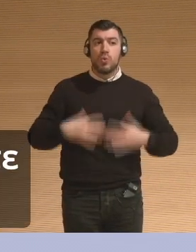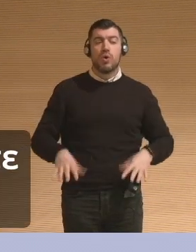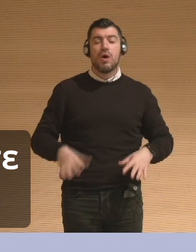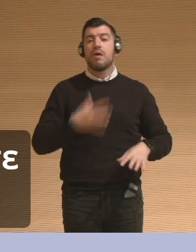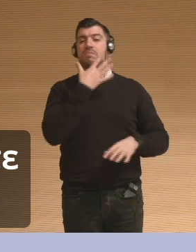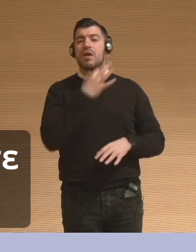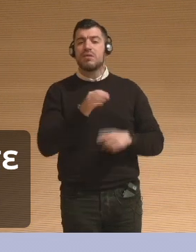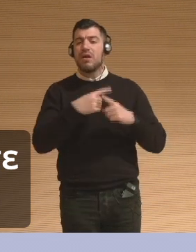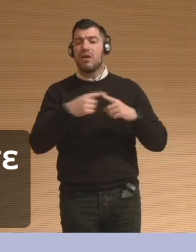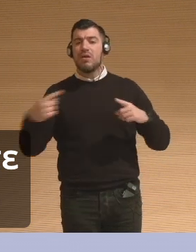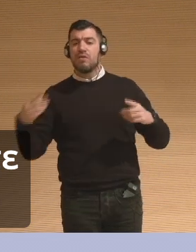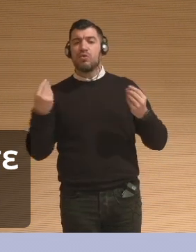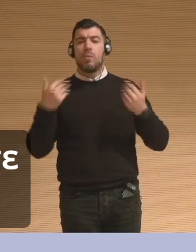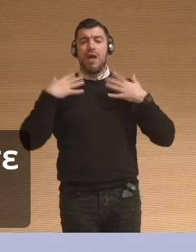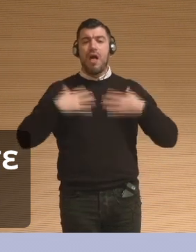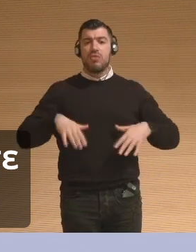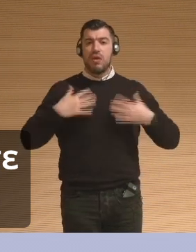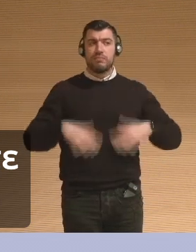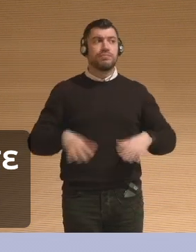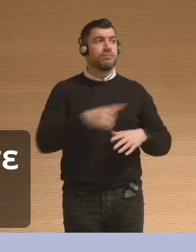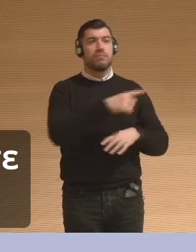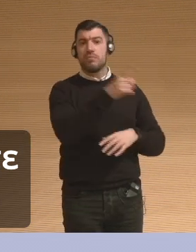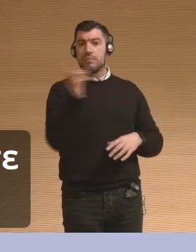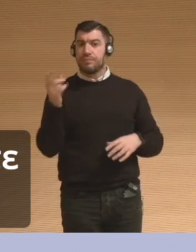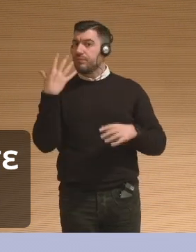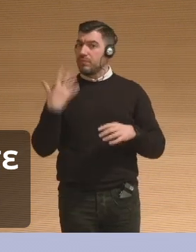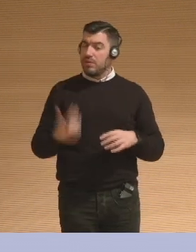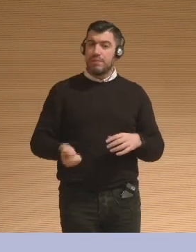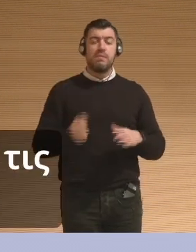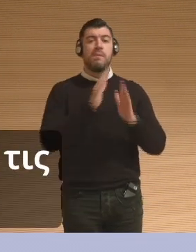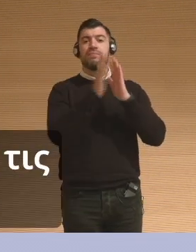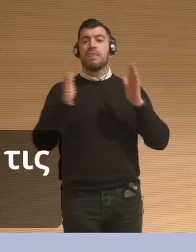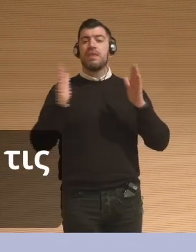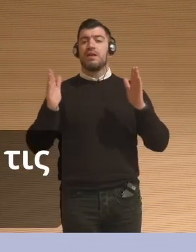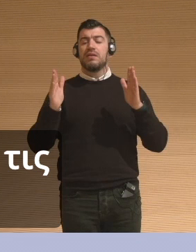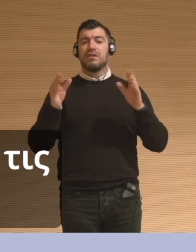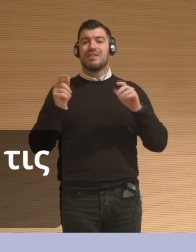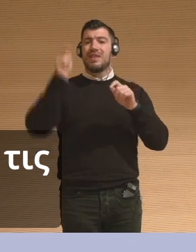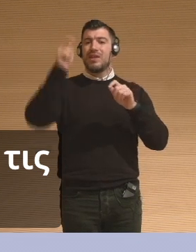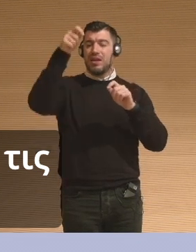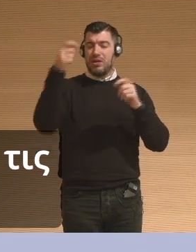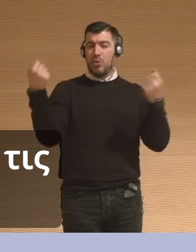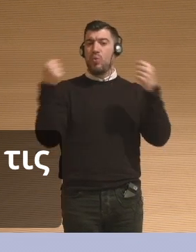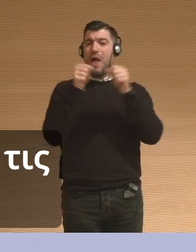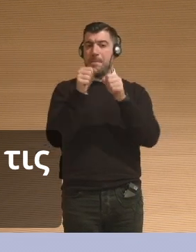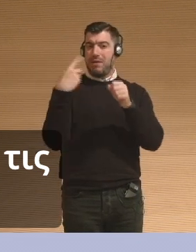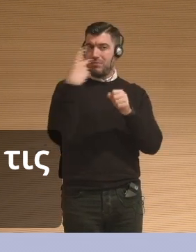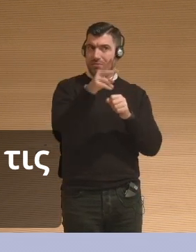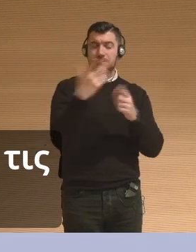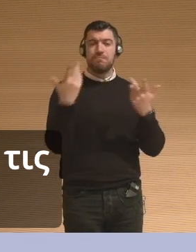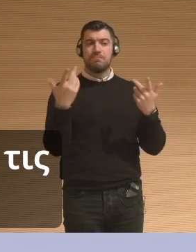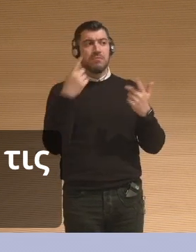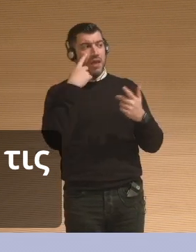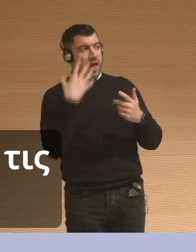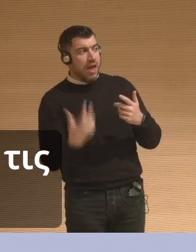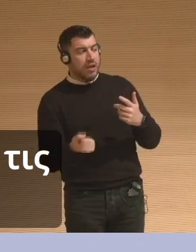in your collection, you have very powerful objects. Clothing sparks so much